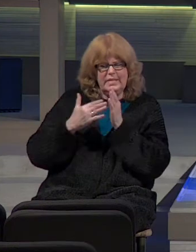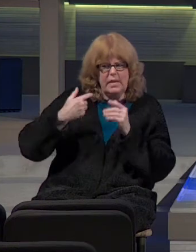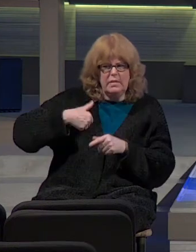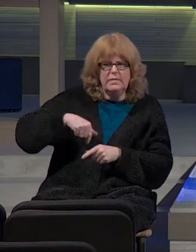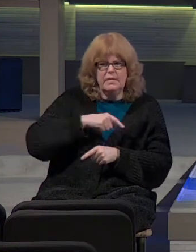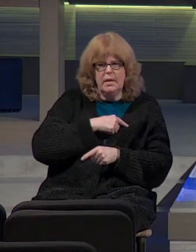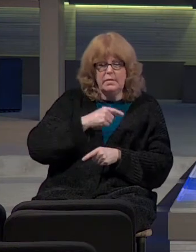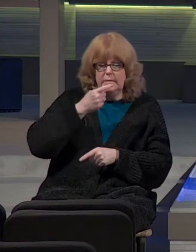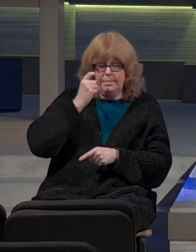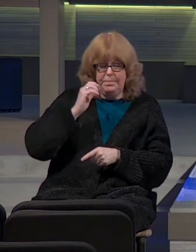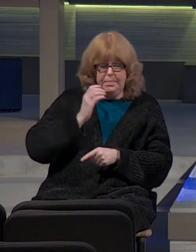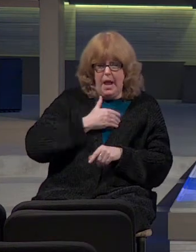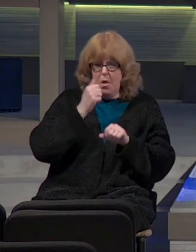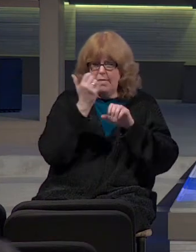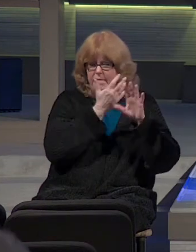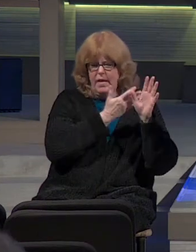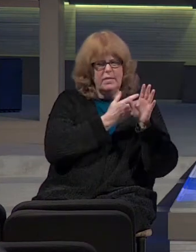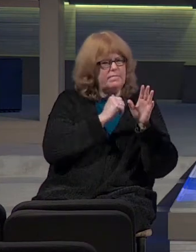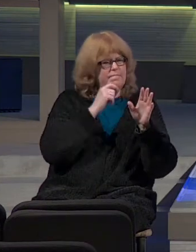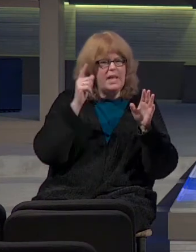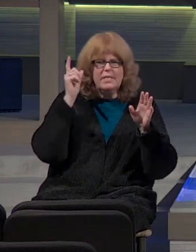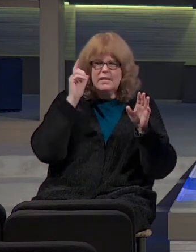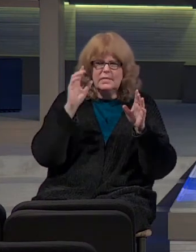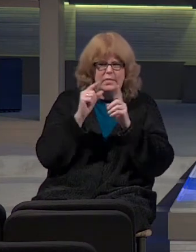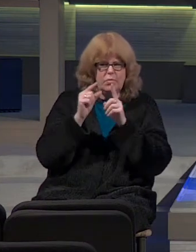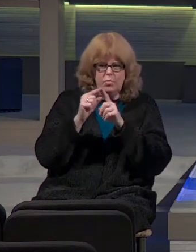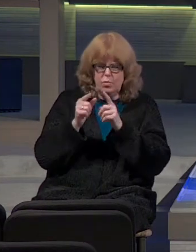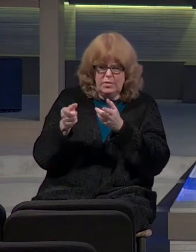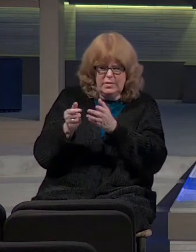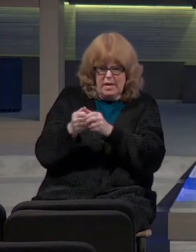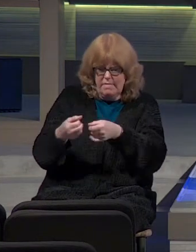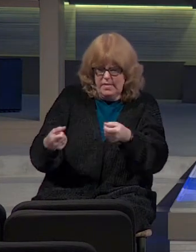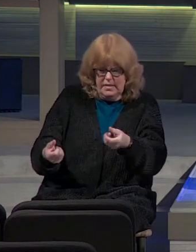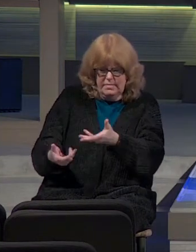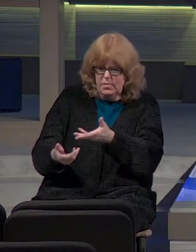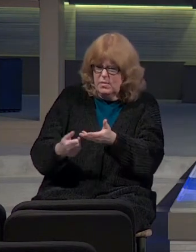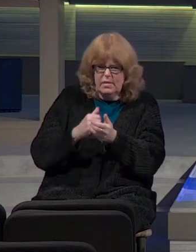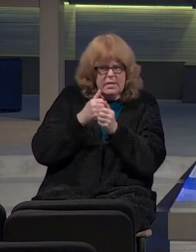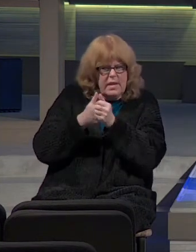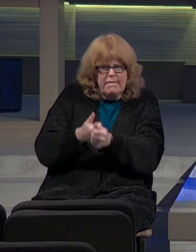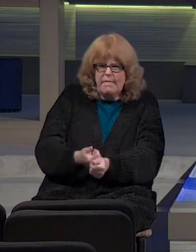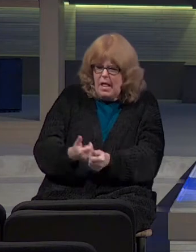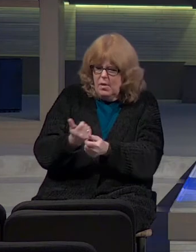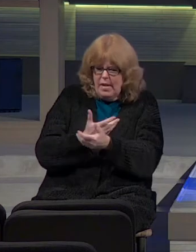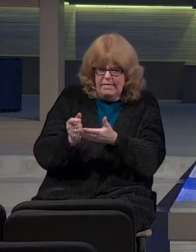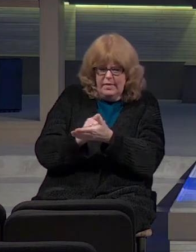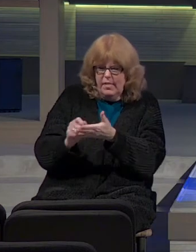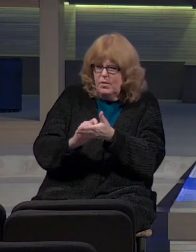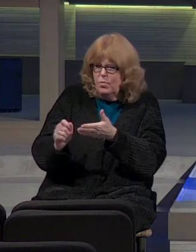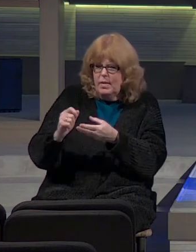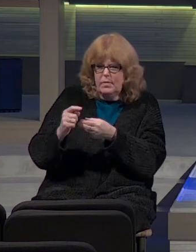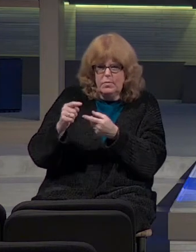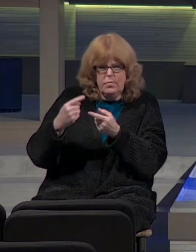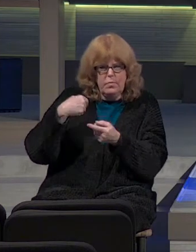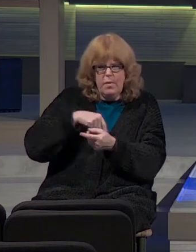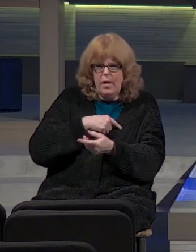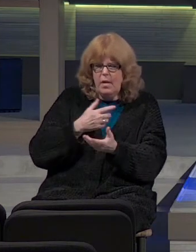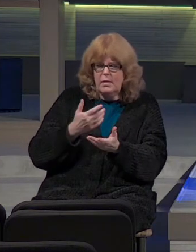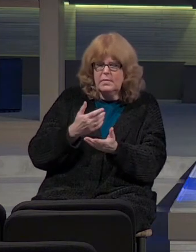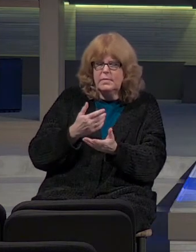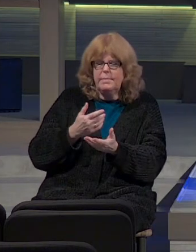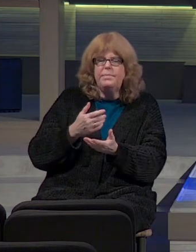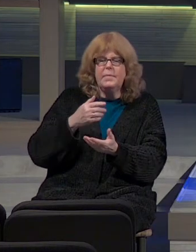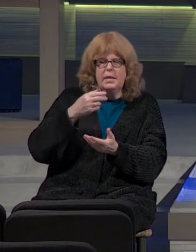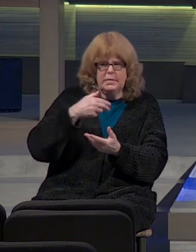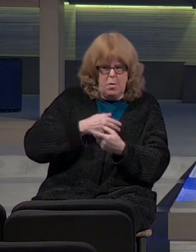because our fathers have not listened to the words of this book to do according to all that is written concerning us. So